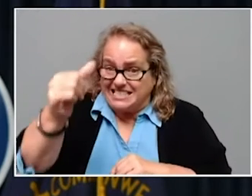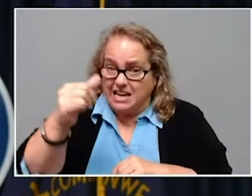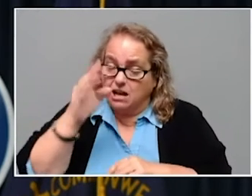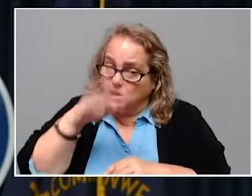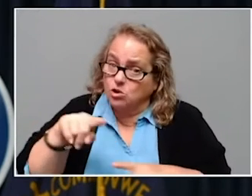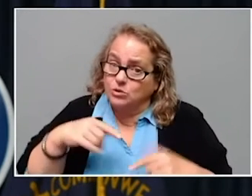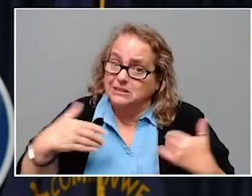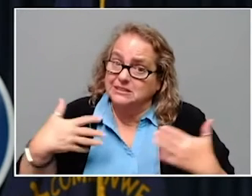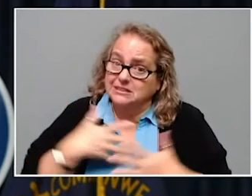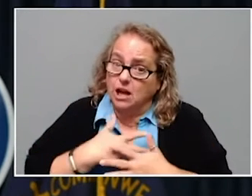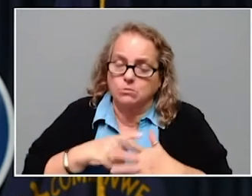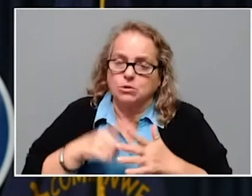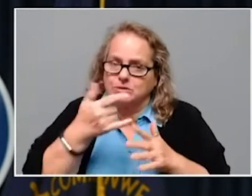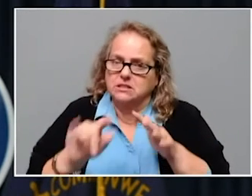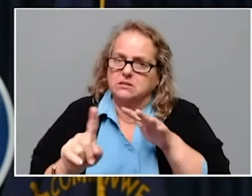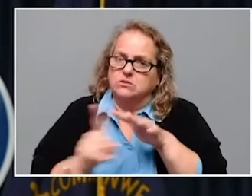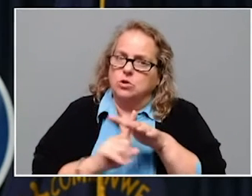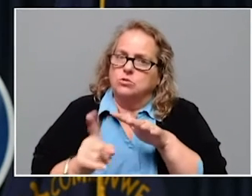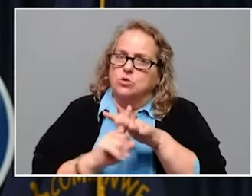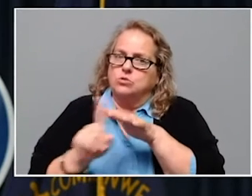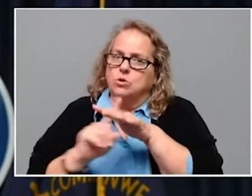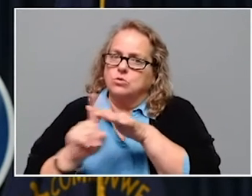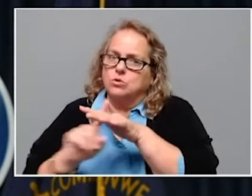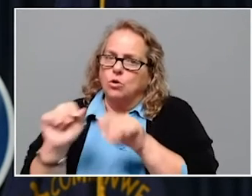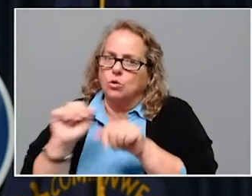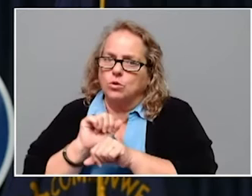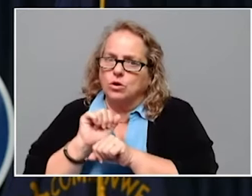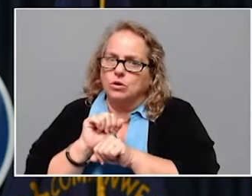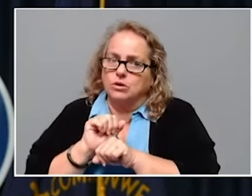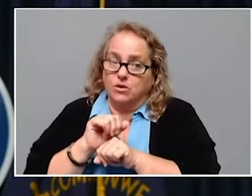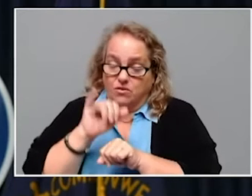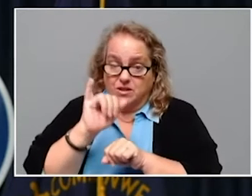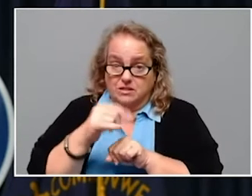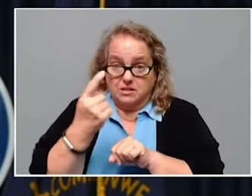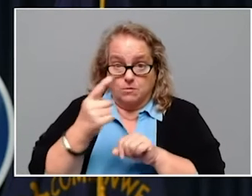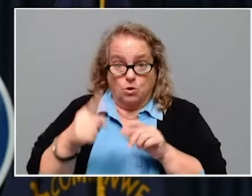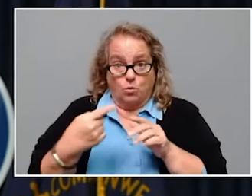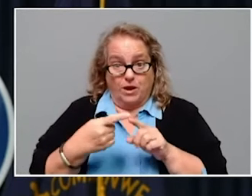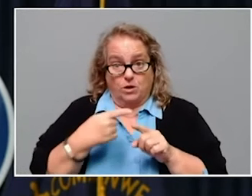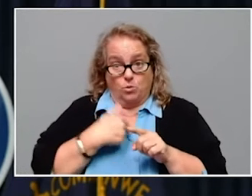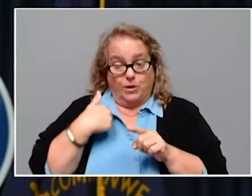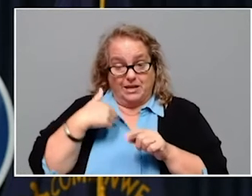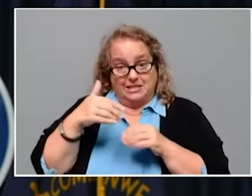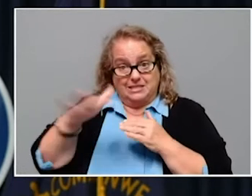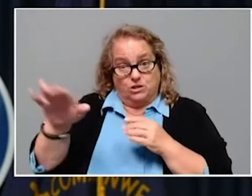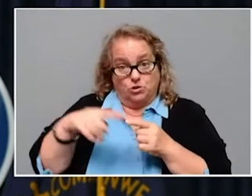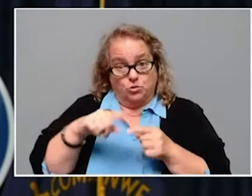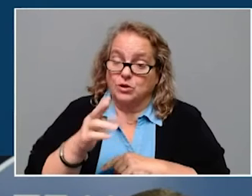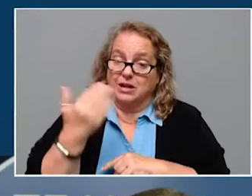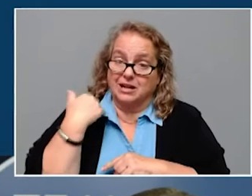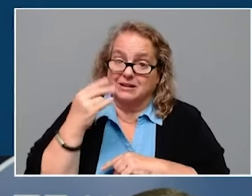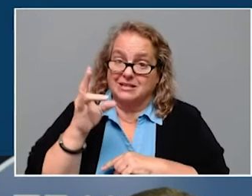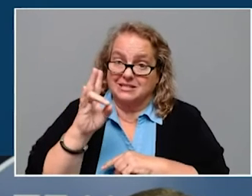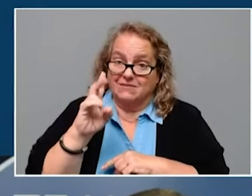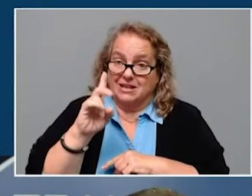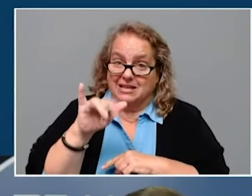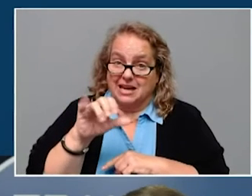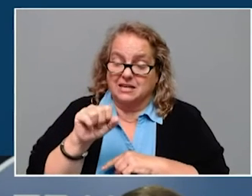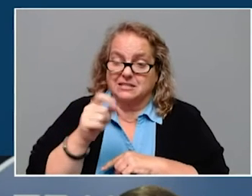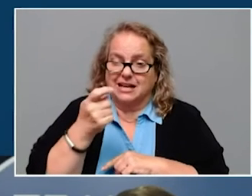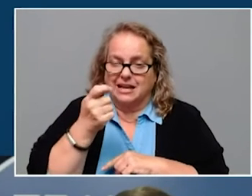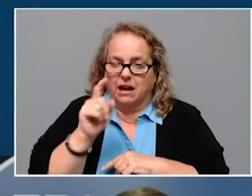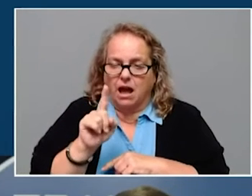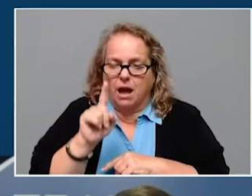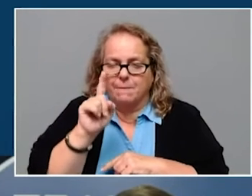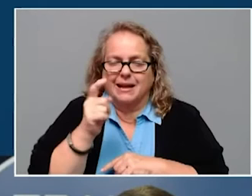Beshear said he is making the recommendation to the legislature, which will have the final say over whether the bonuses become a reality. The governor also